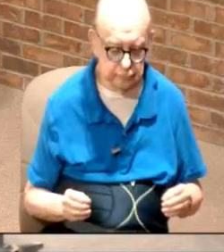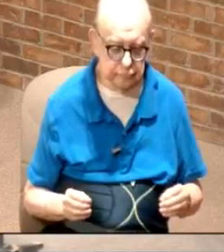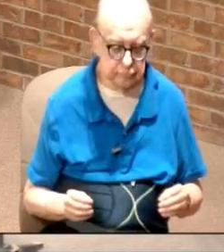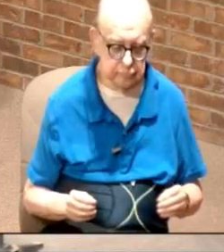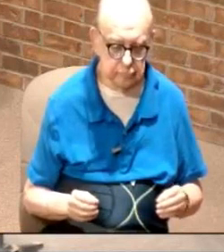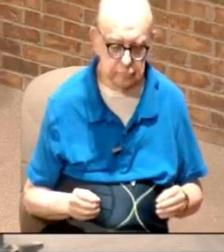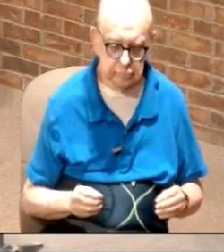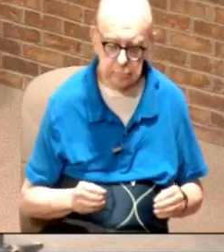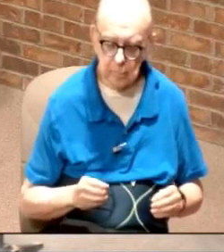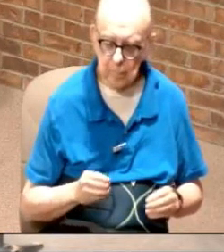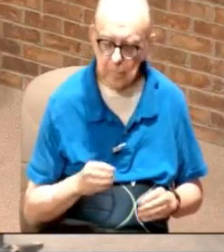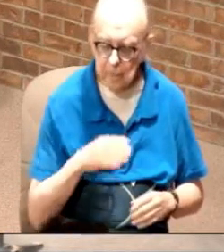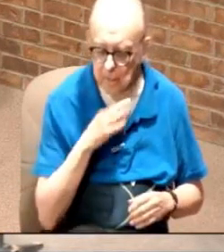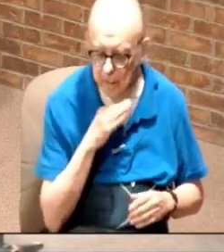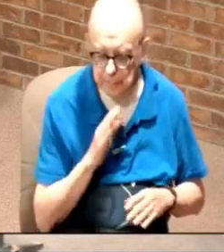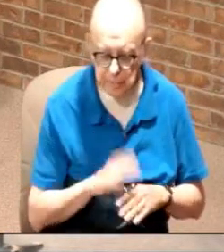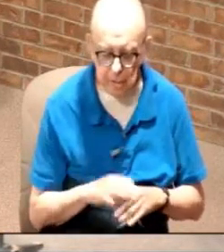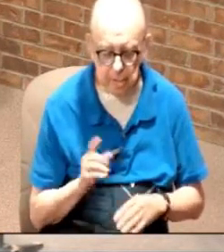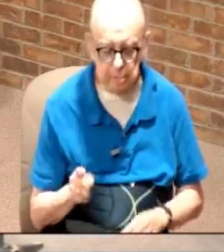the world on it.